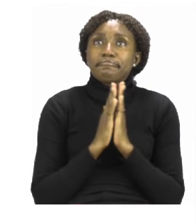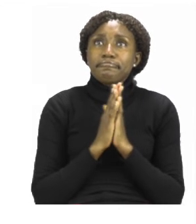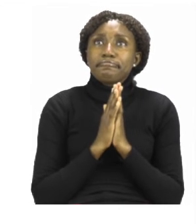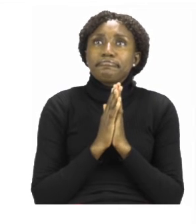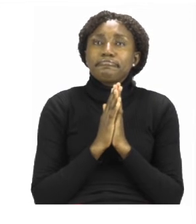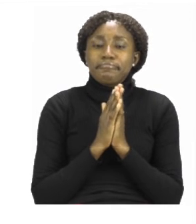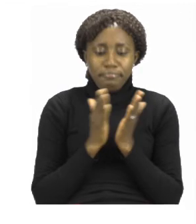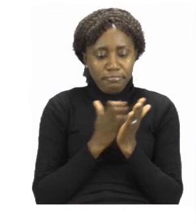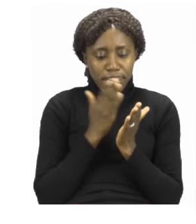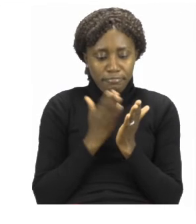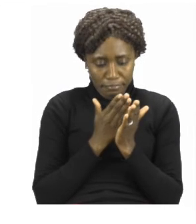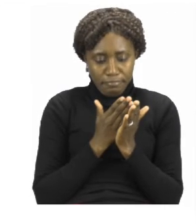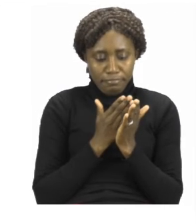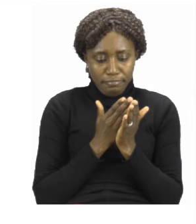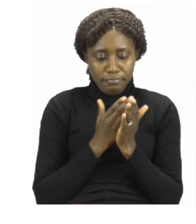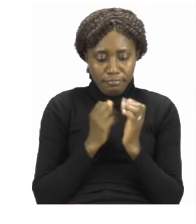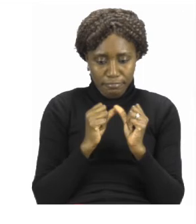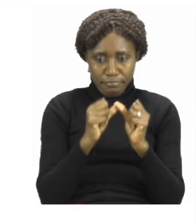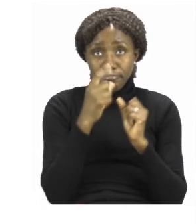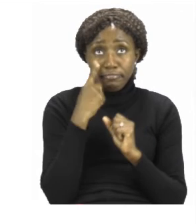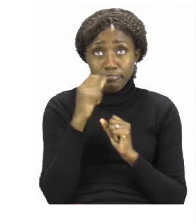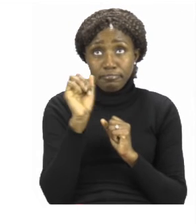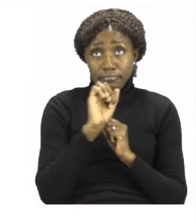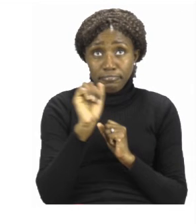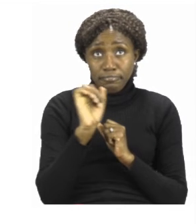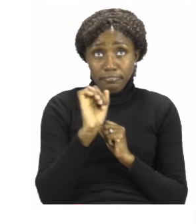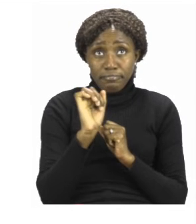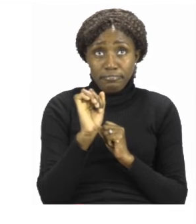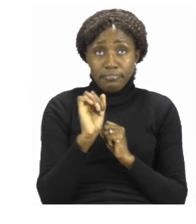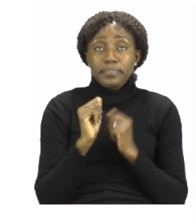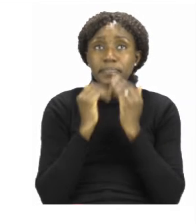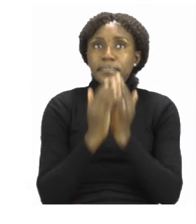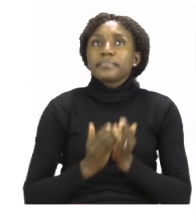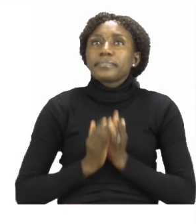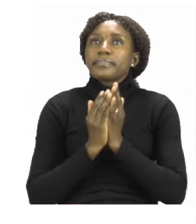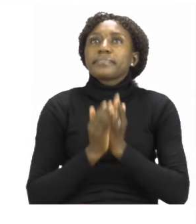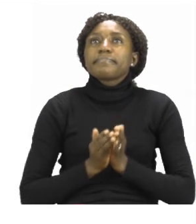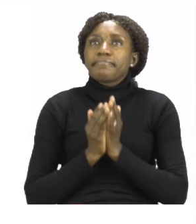back and have a look at the car and the boat